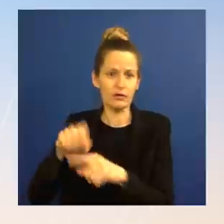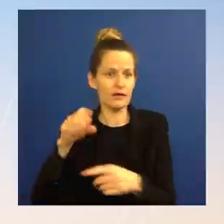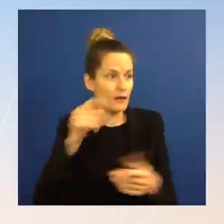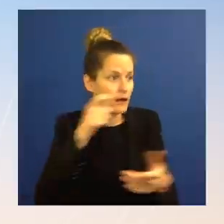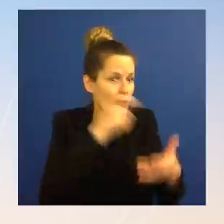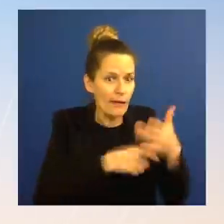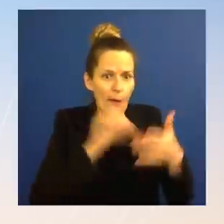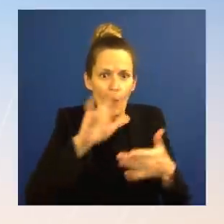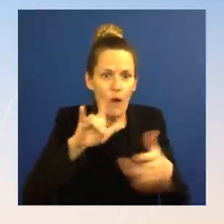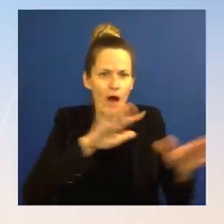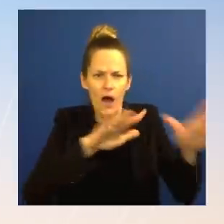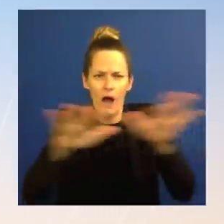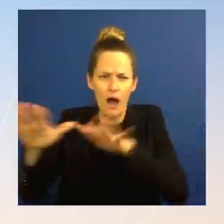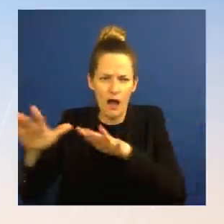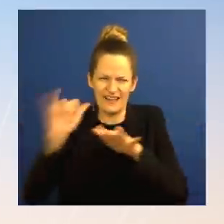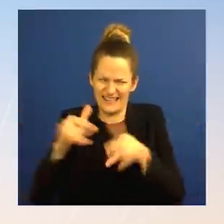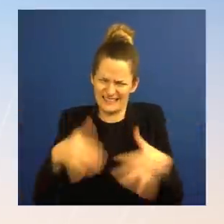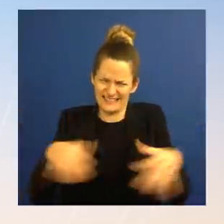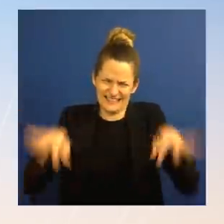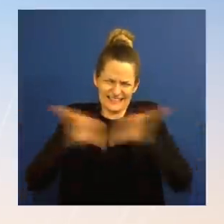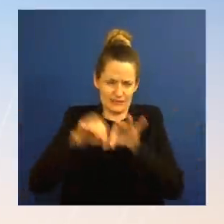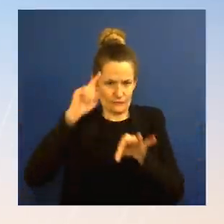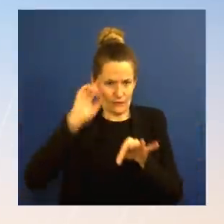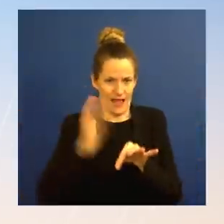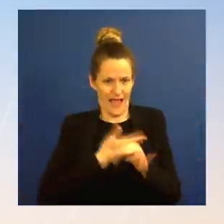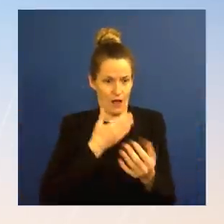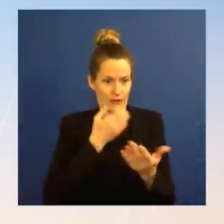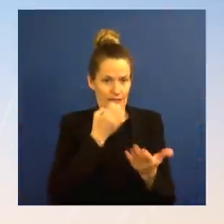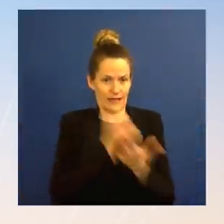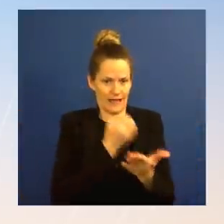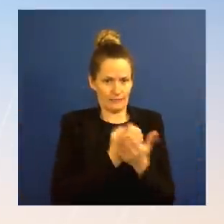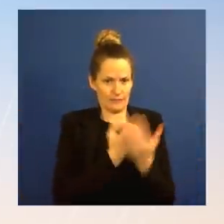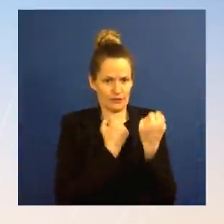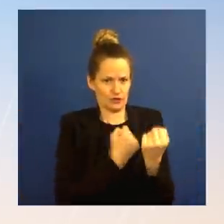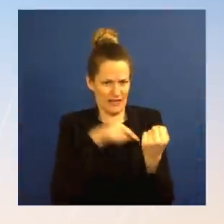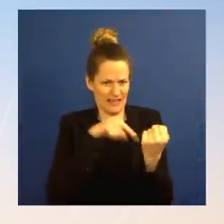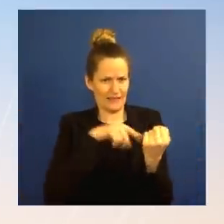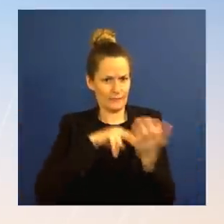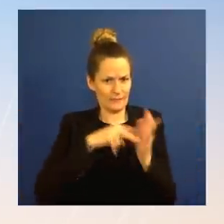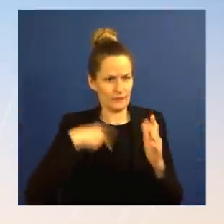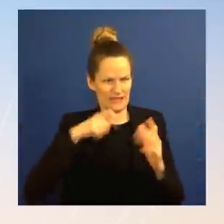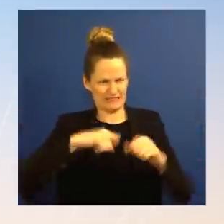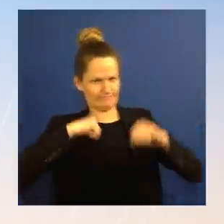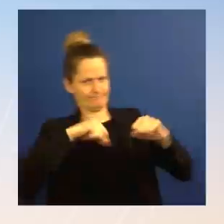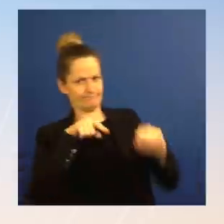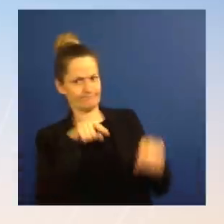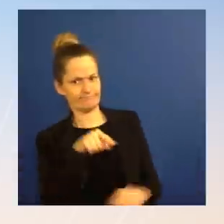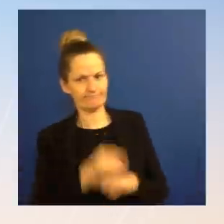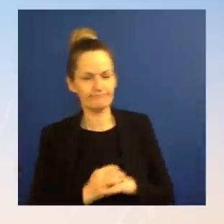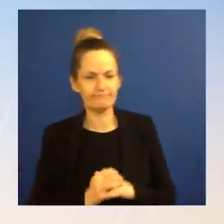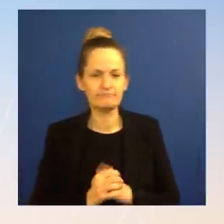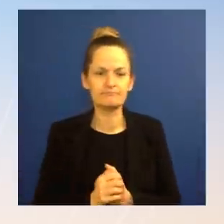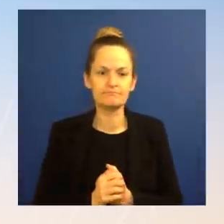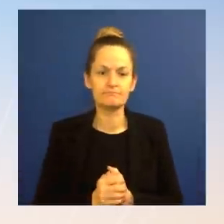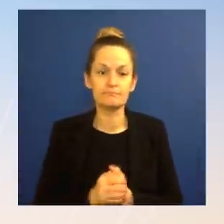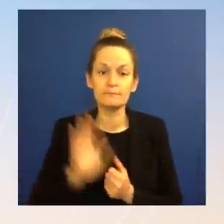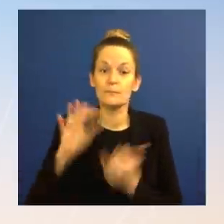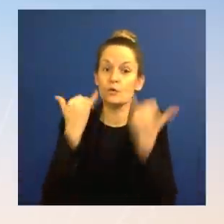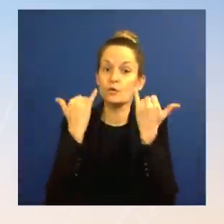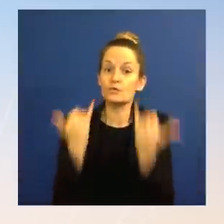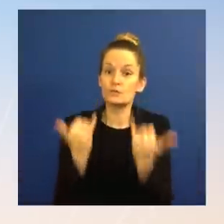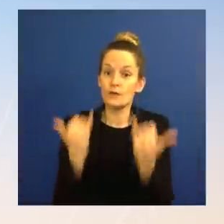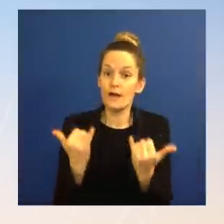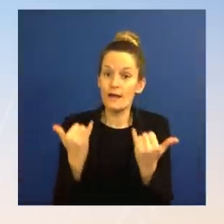resilient to shocks like that in the future. Also wanted to note that today, the President signed an executive order outlining the first-ever whole-of